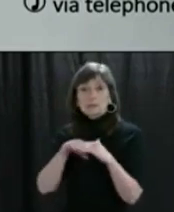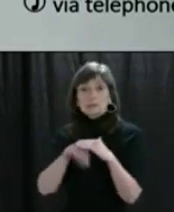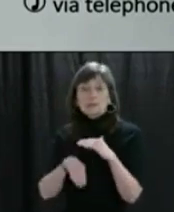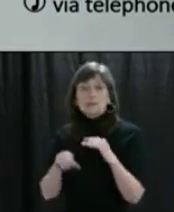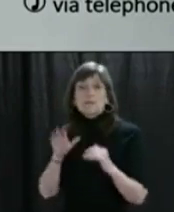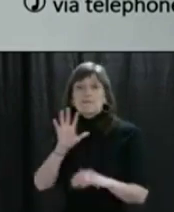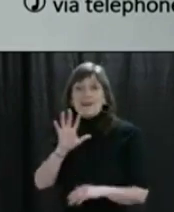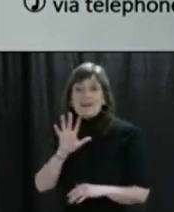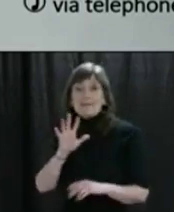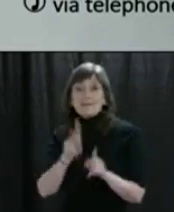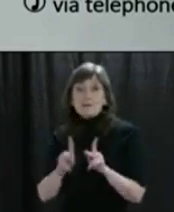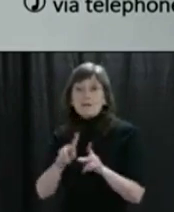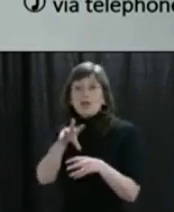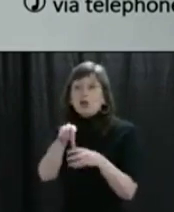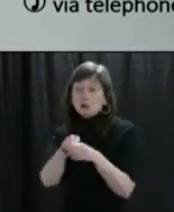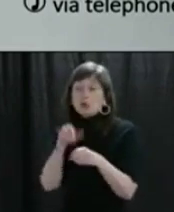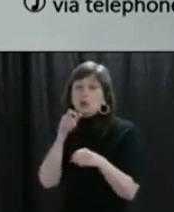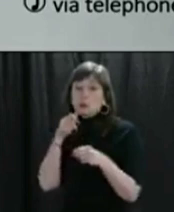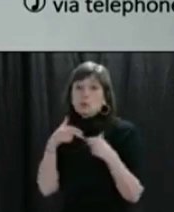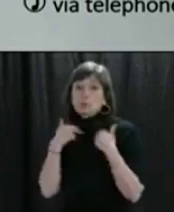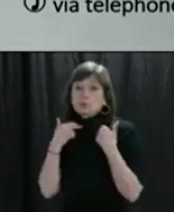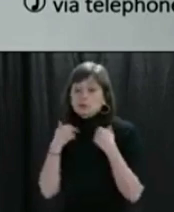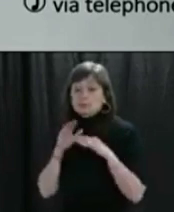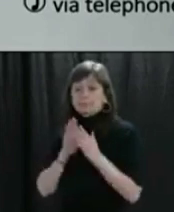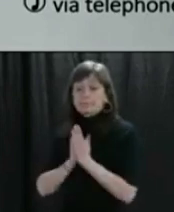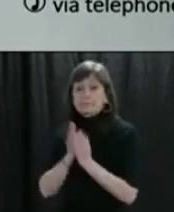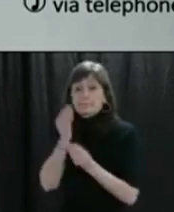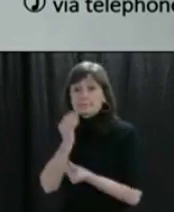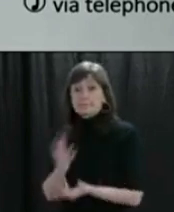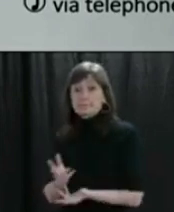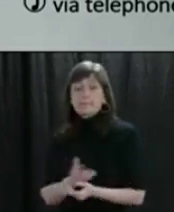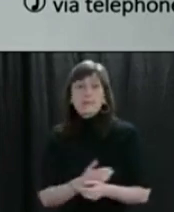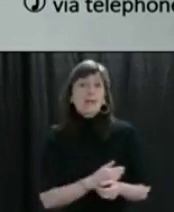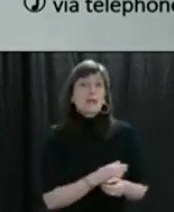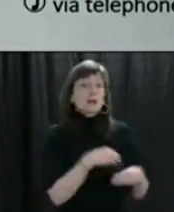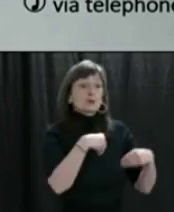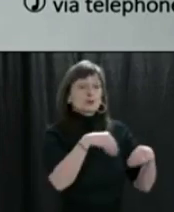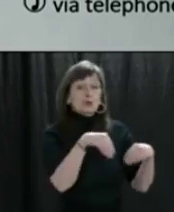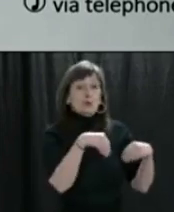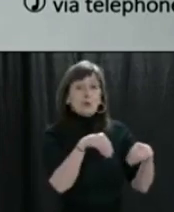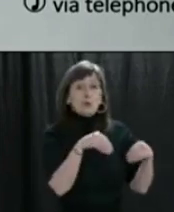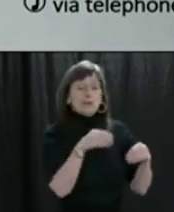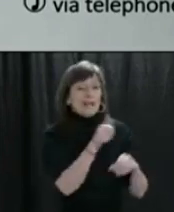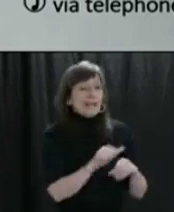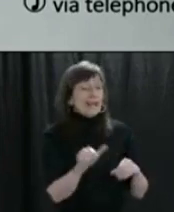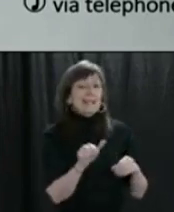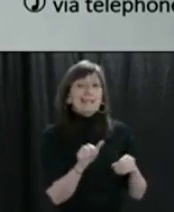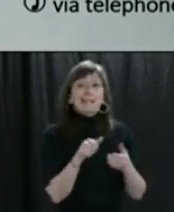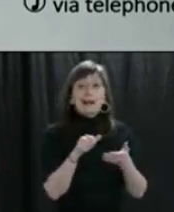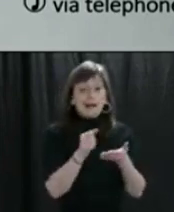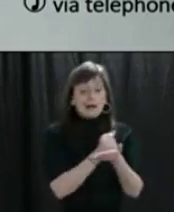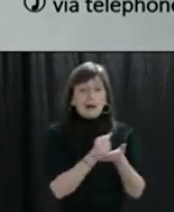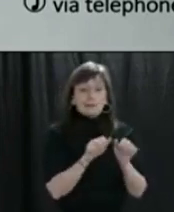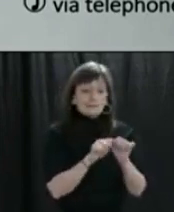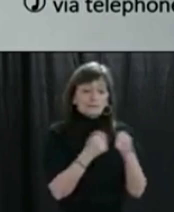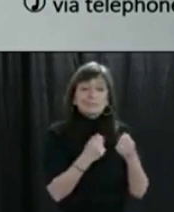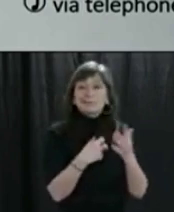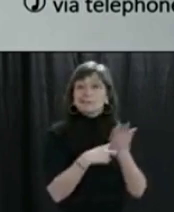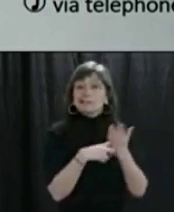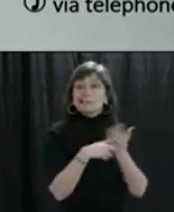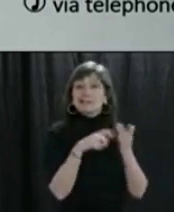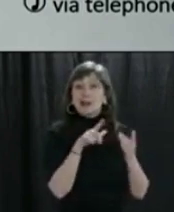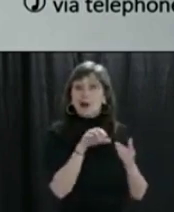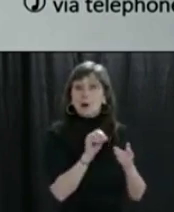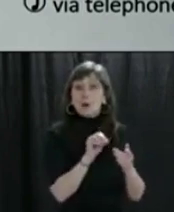the officiant. Retail stores that remain open for essentials are to stop sale of lotto, scratch tickets, and break open tickets